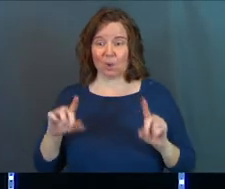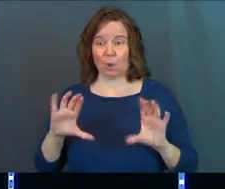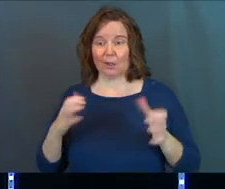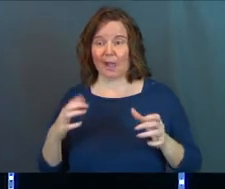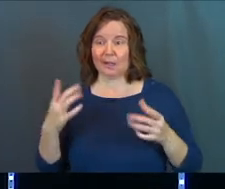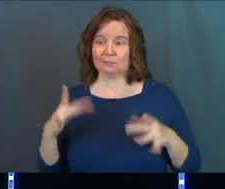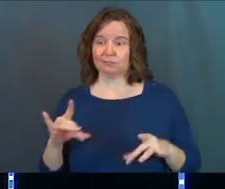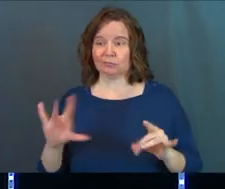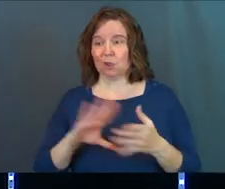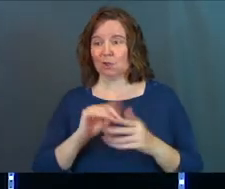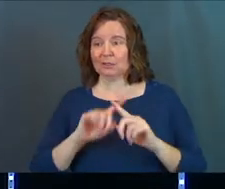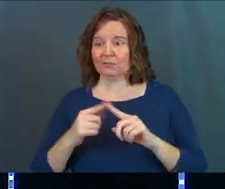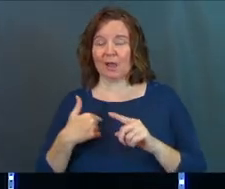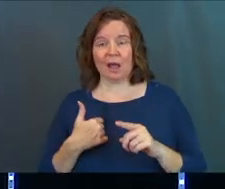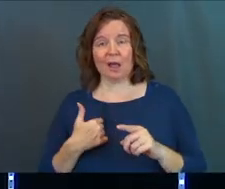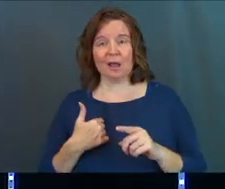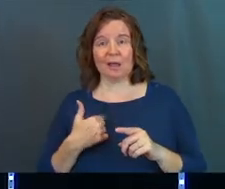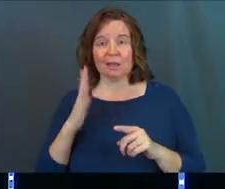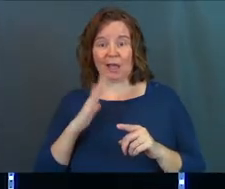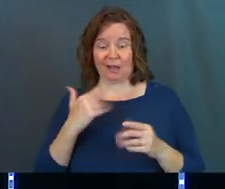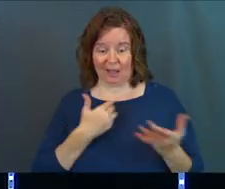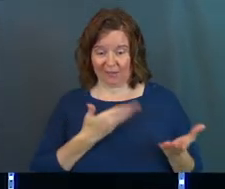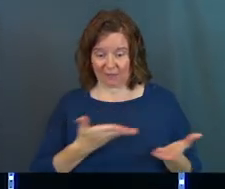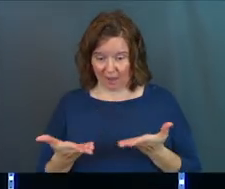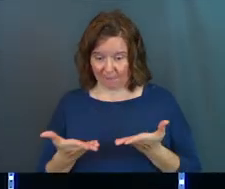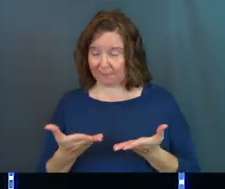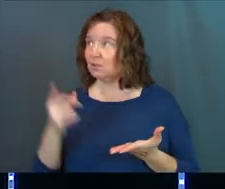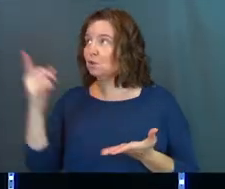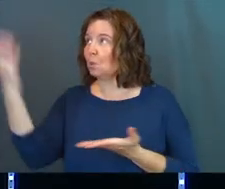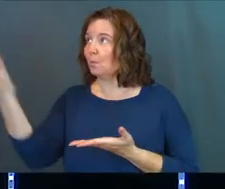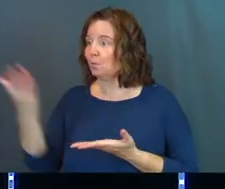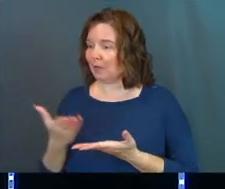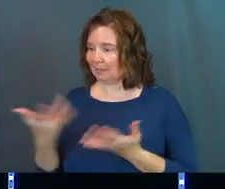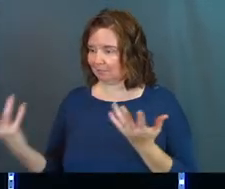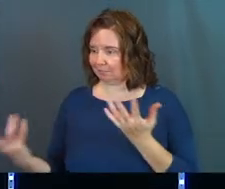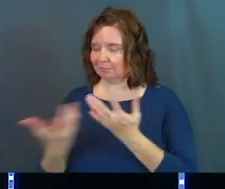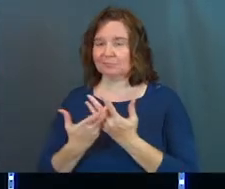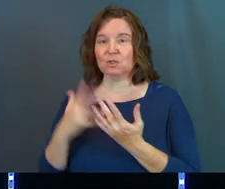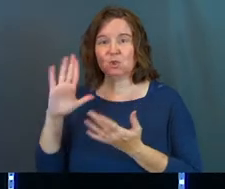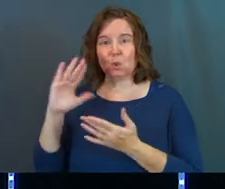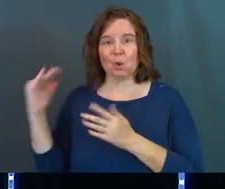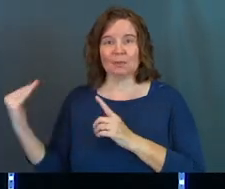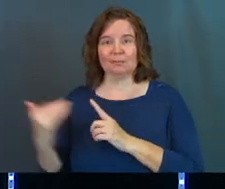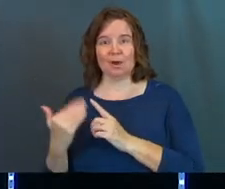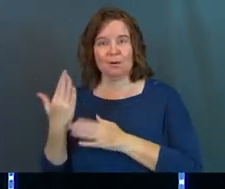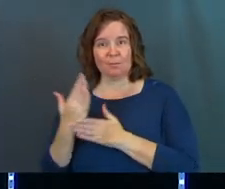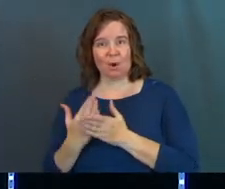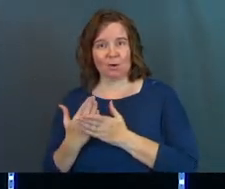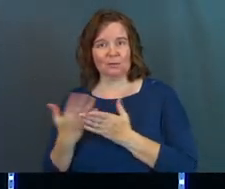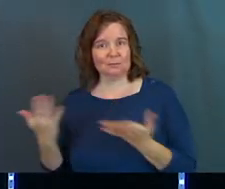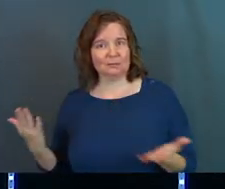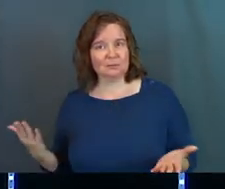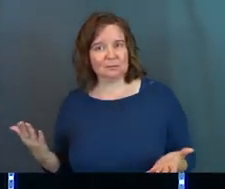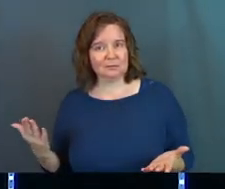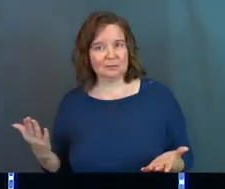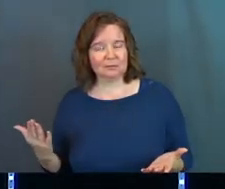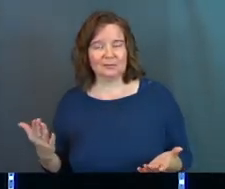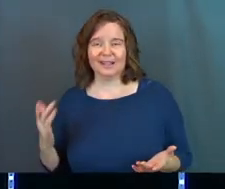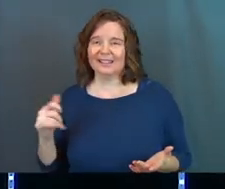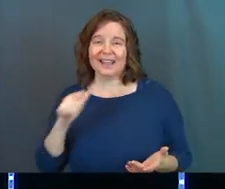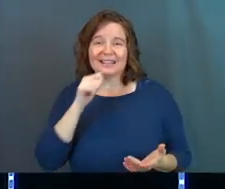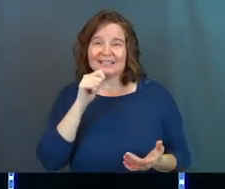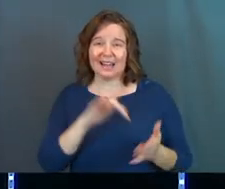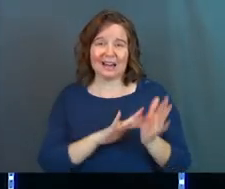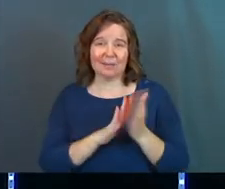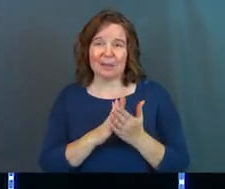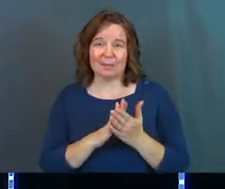of the faith. I've come, God. You're supposed to bring your side to the equation. And that